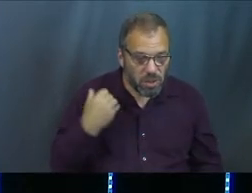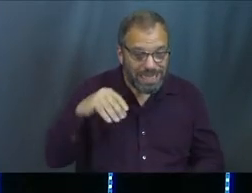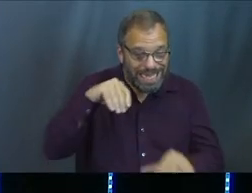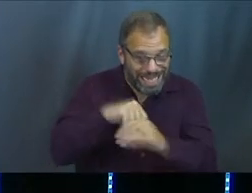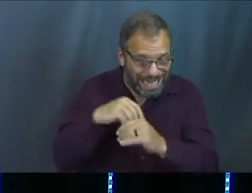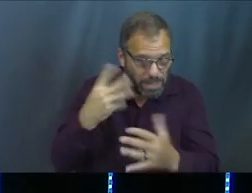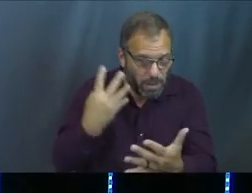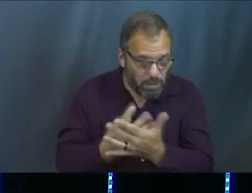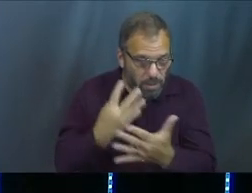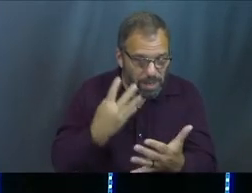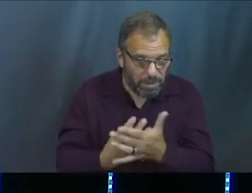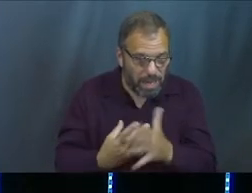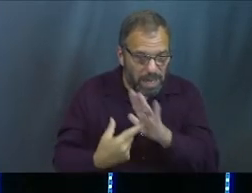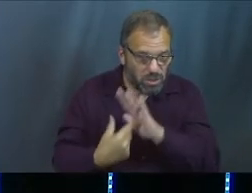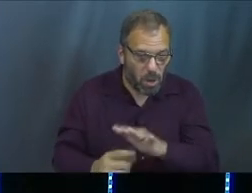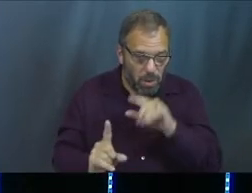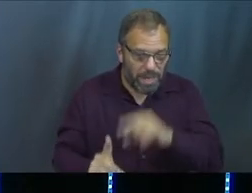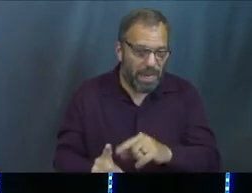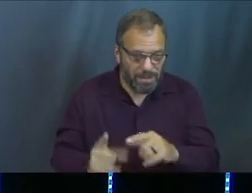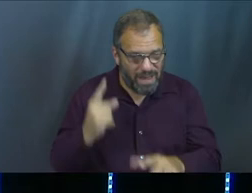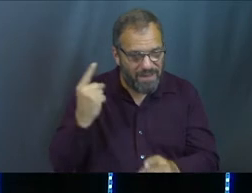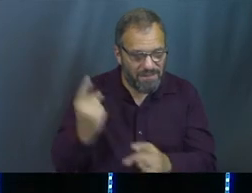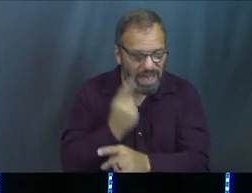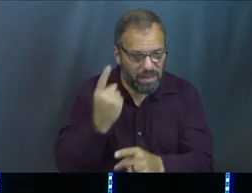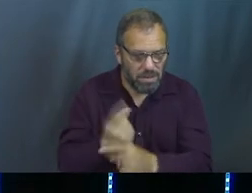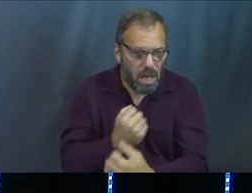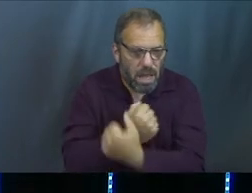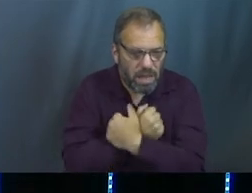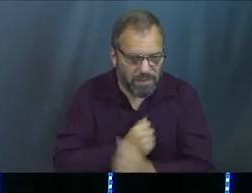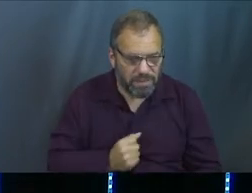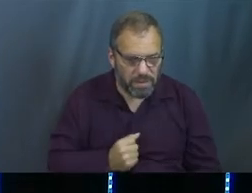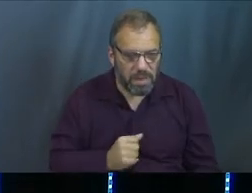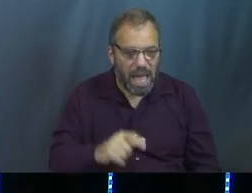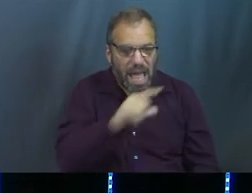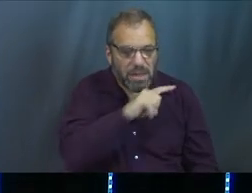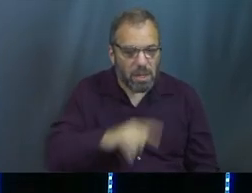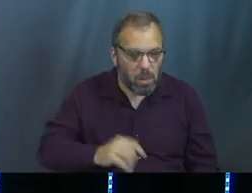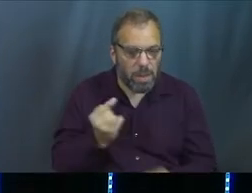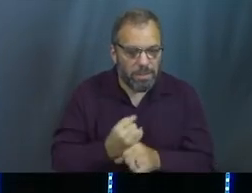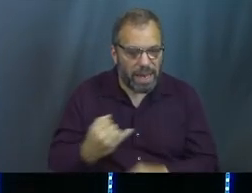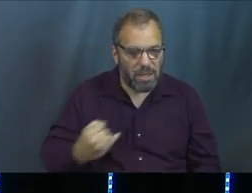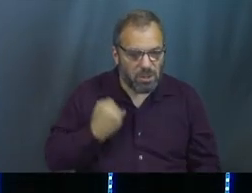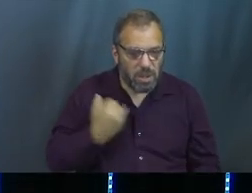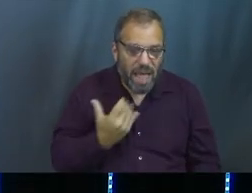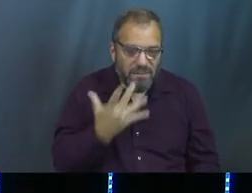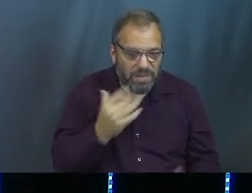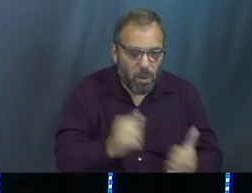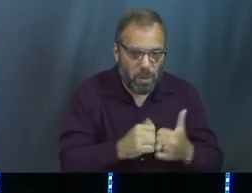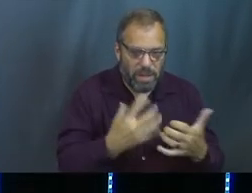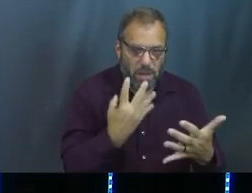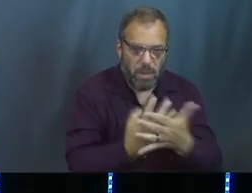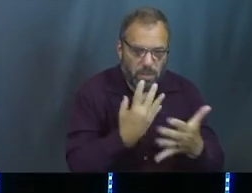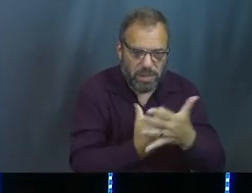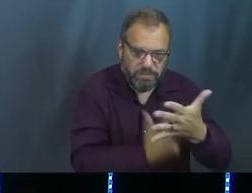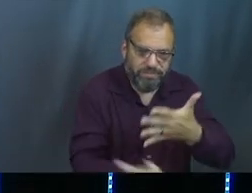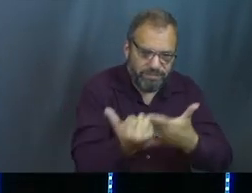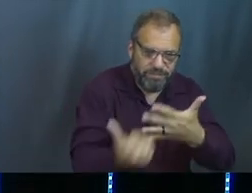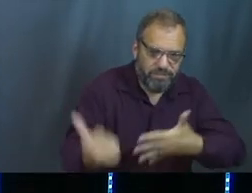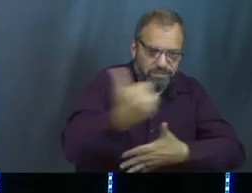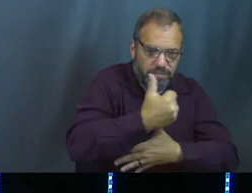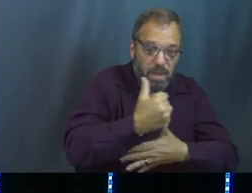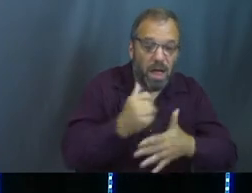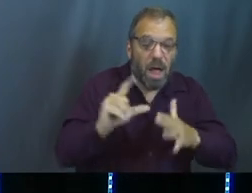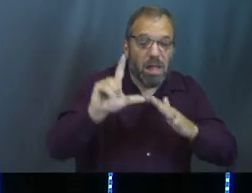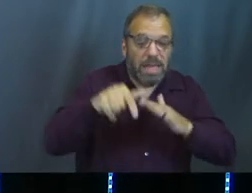in the prison and showed him his faithful love. And the Lord made Joseph a favorite with the prison warden. Before